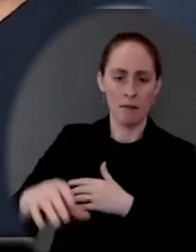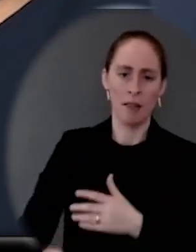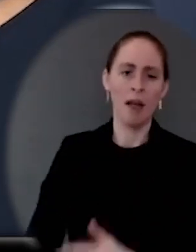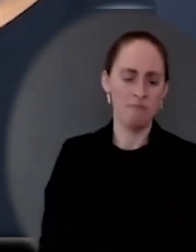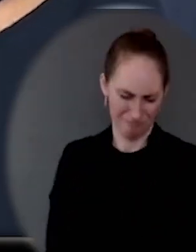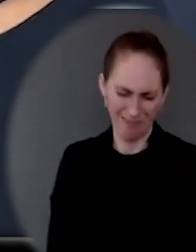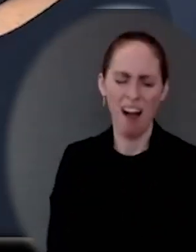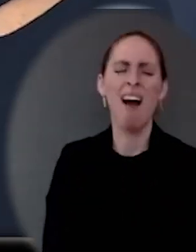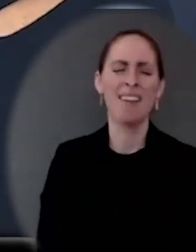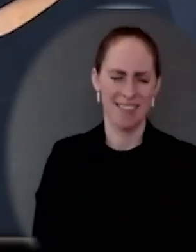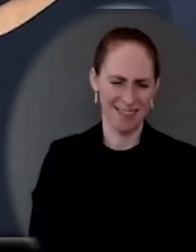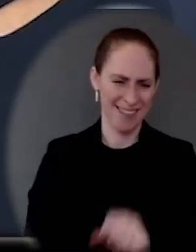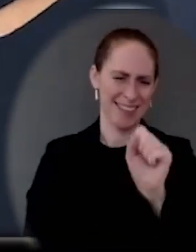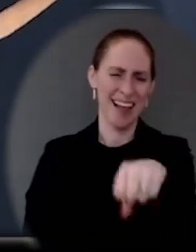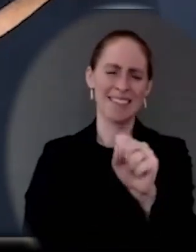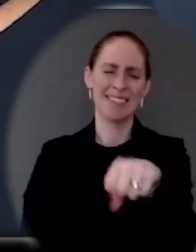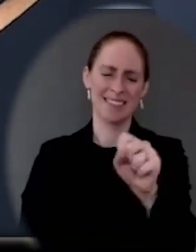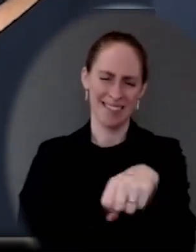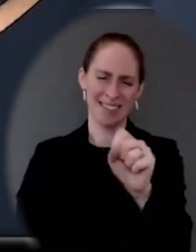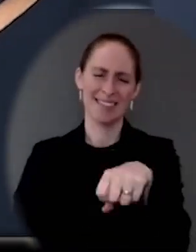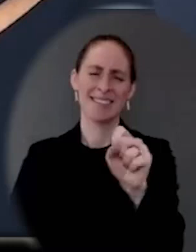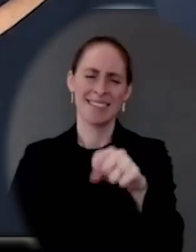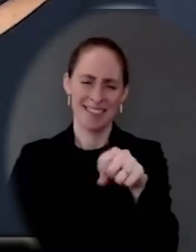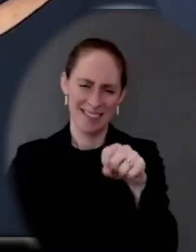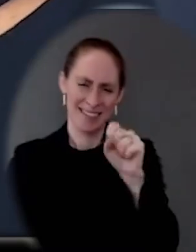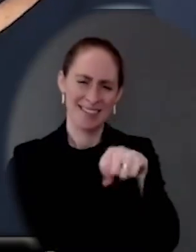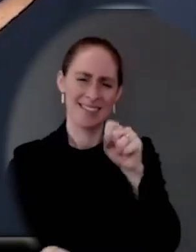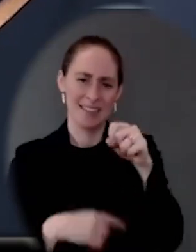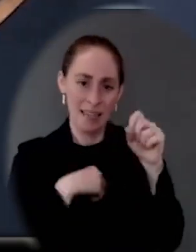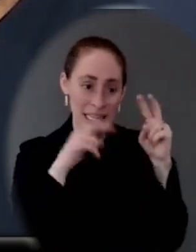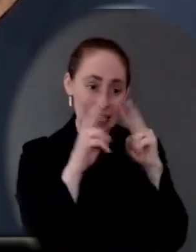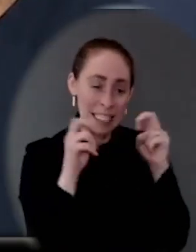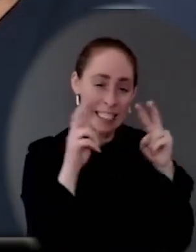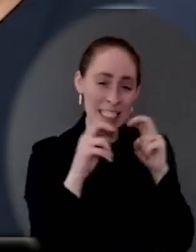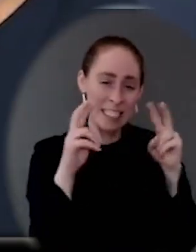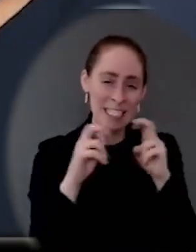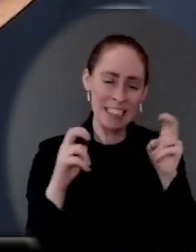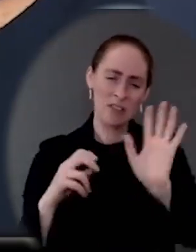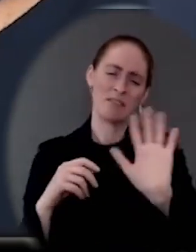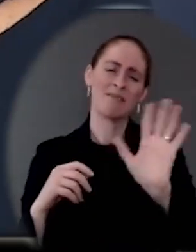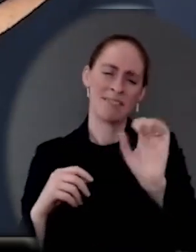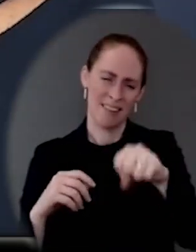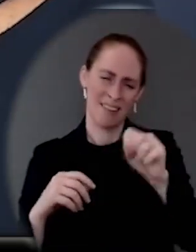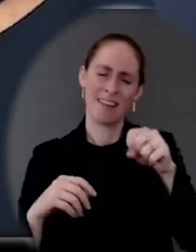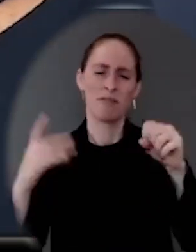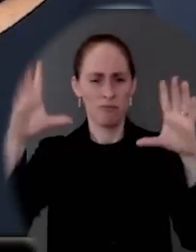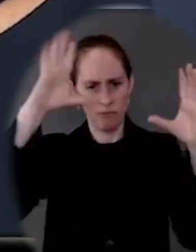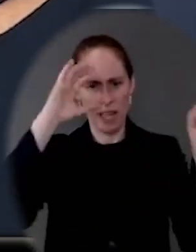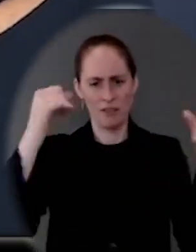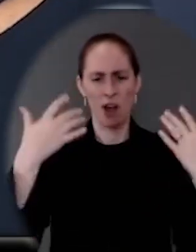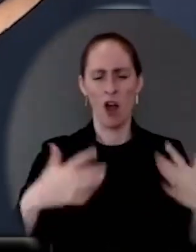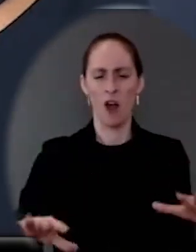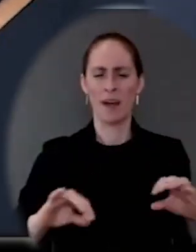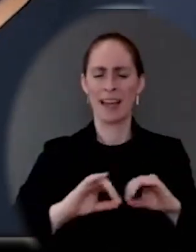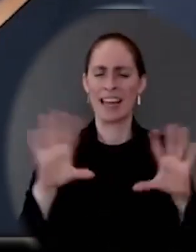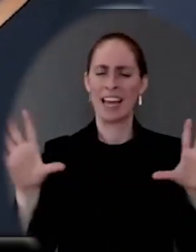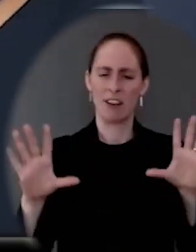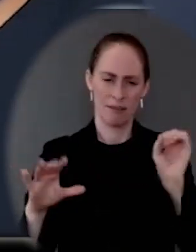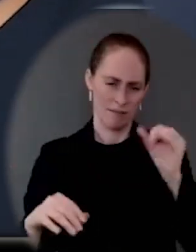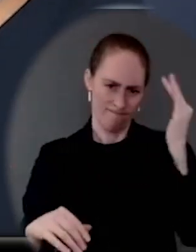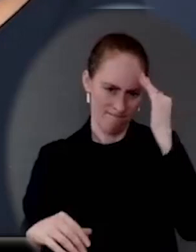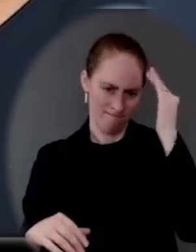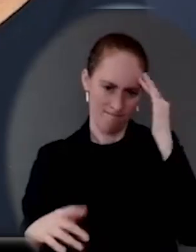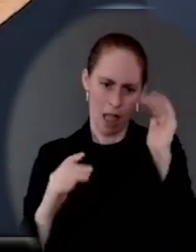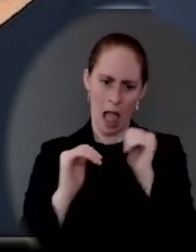period. I'm not going to parse all individual moments, but that is what he has stated publicly. That is his commitment. He is a person who is fiscally